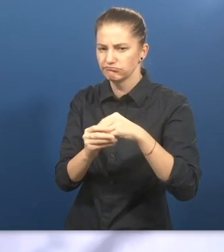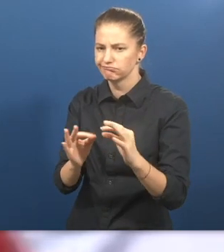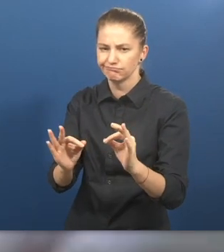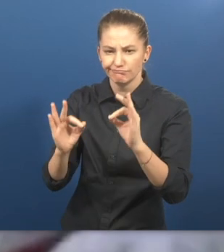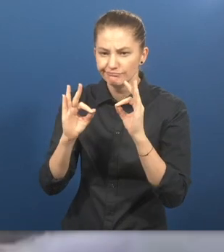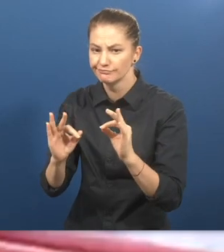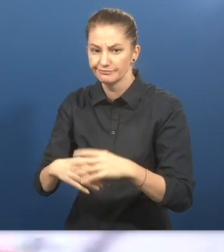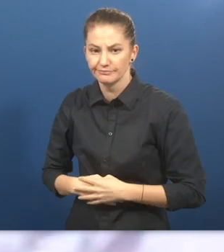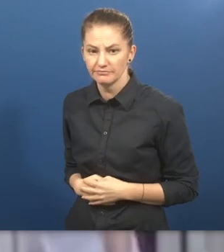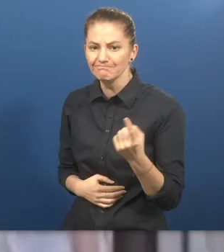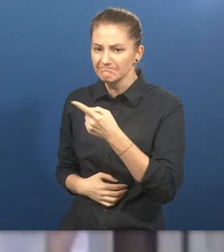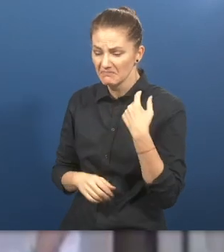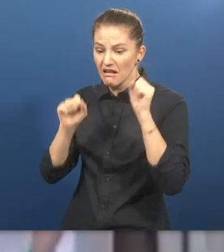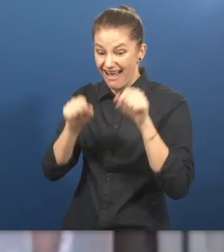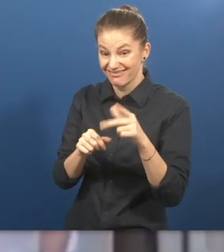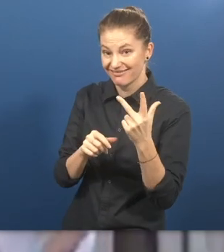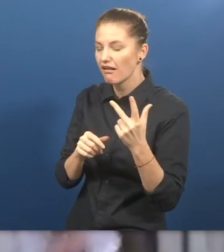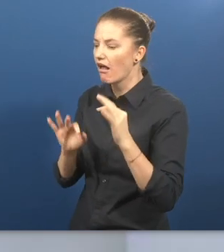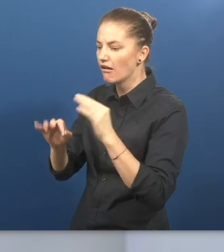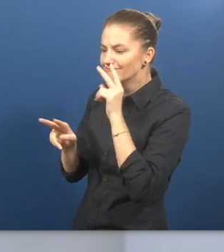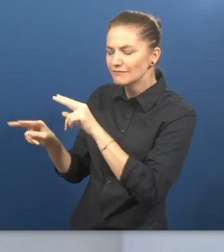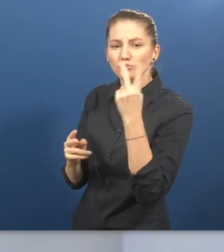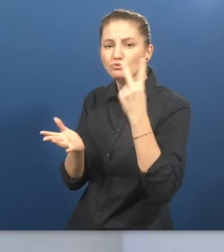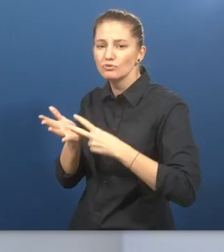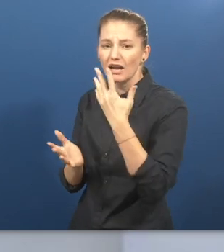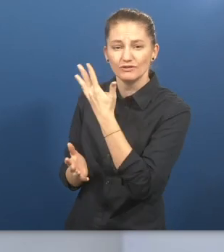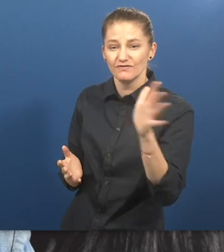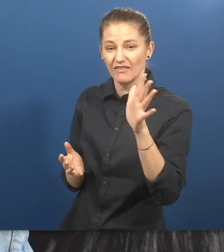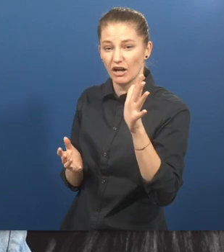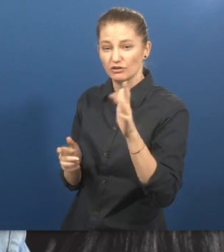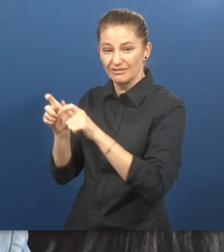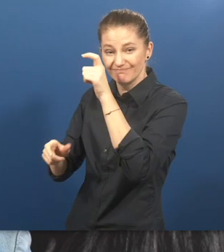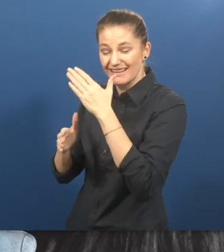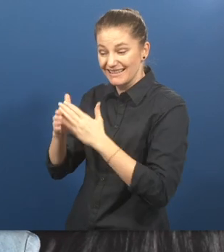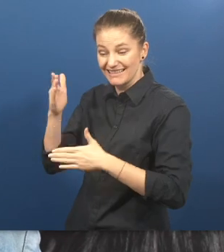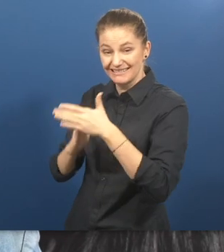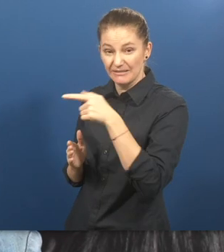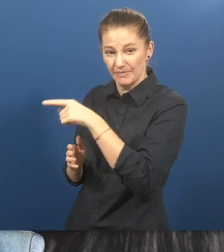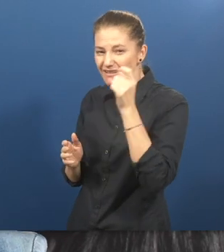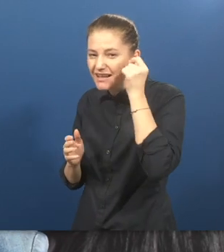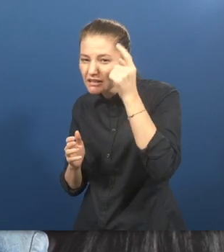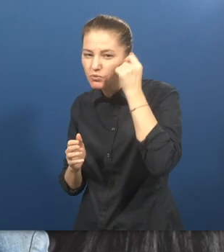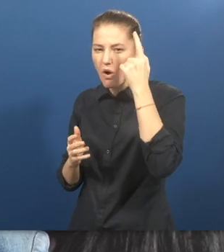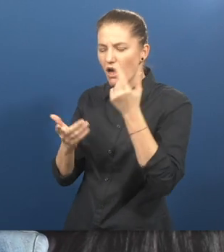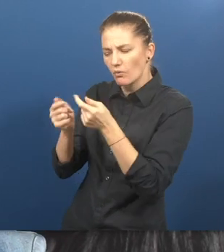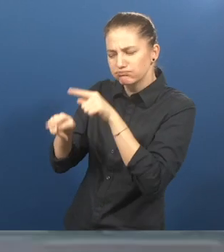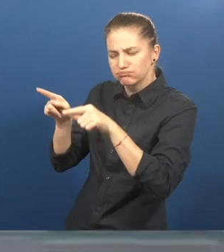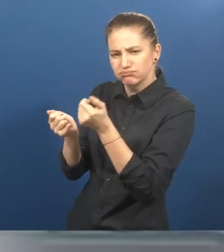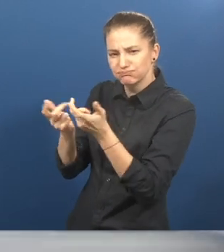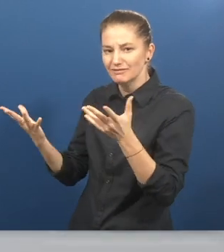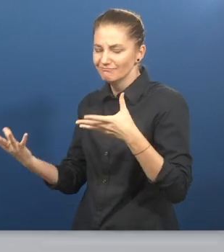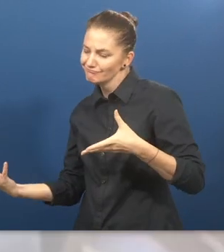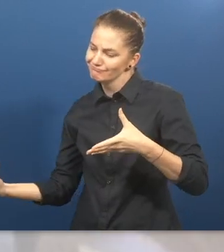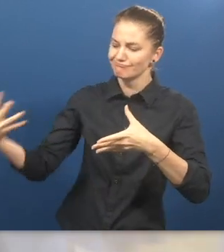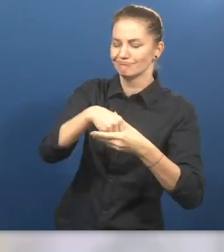were able to perform more than 2,500 inclusions of people with intellectual disabilities and or in the spectrum disorder.